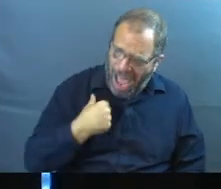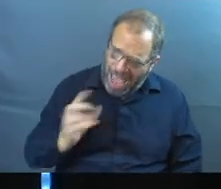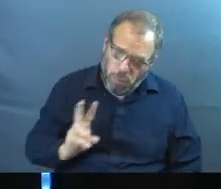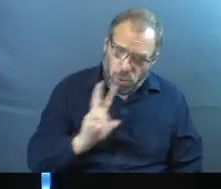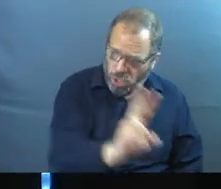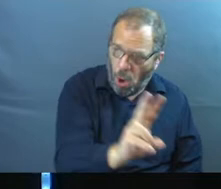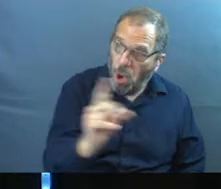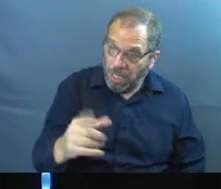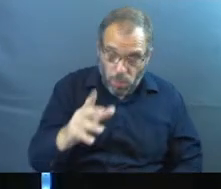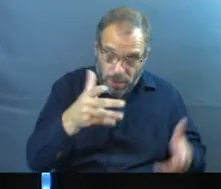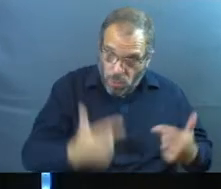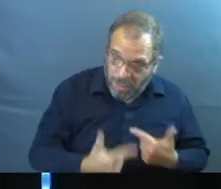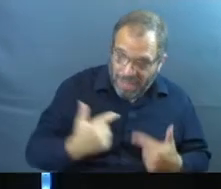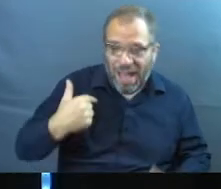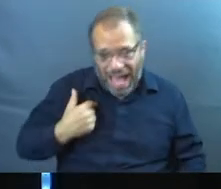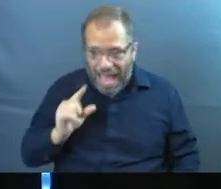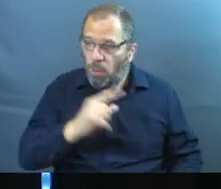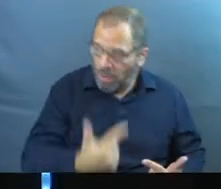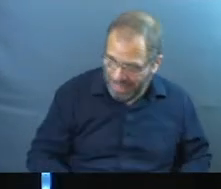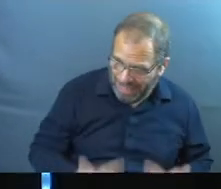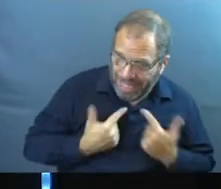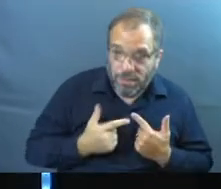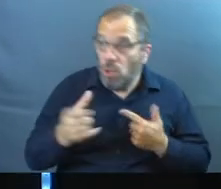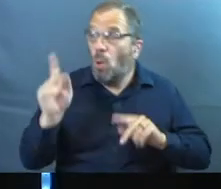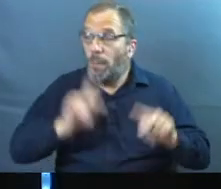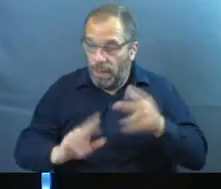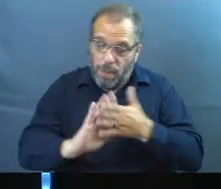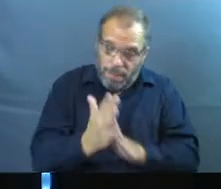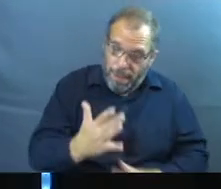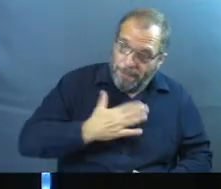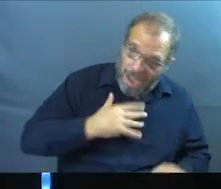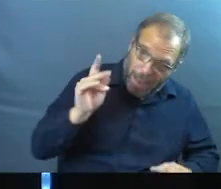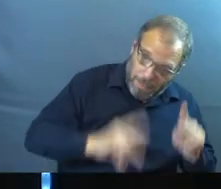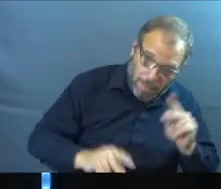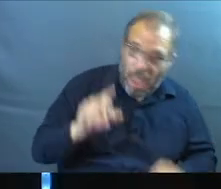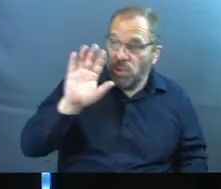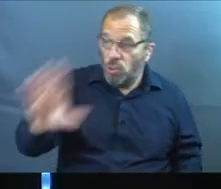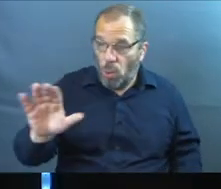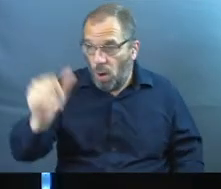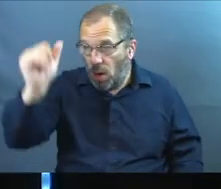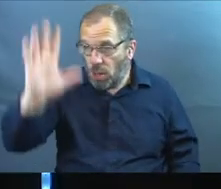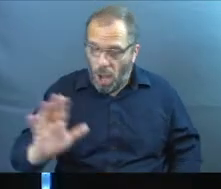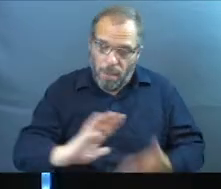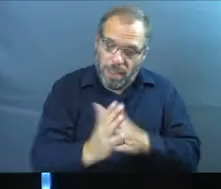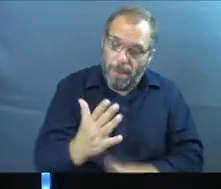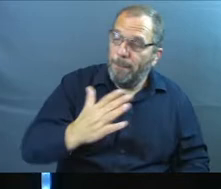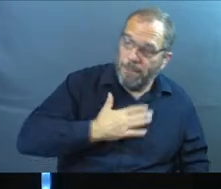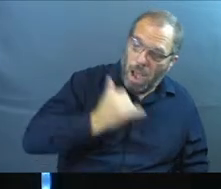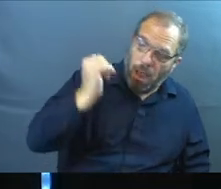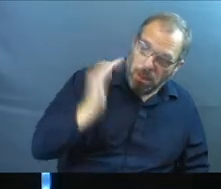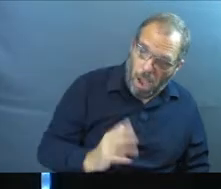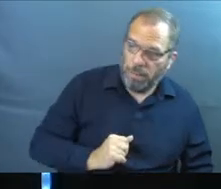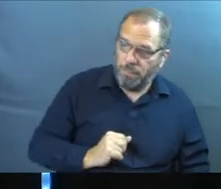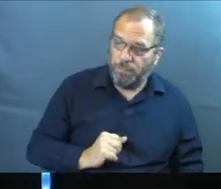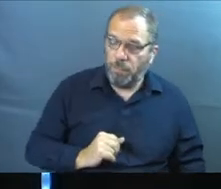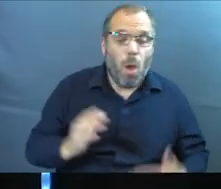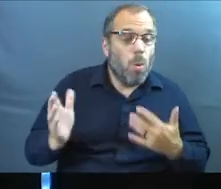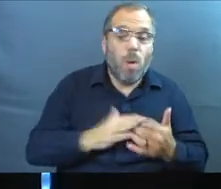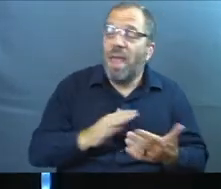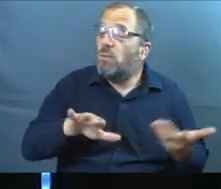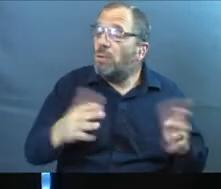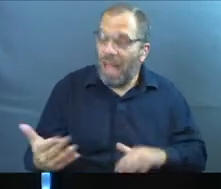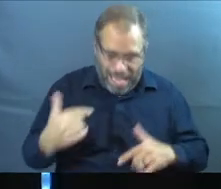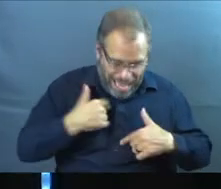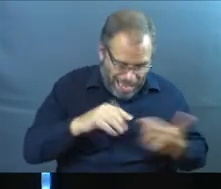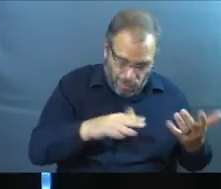I will go. Wherever you live, I will live. Your people will be my people and your God will be my God. Wherever you